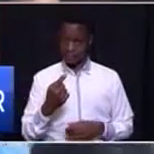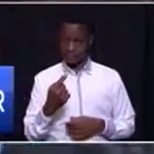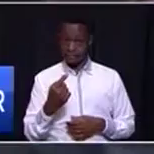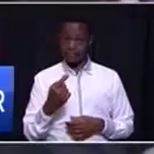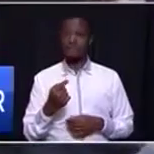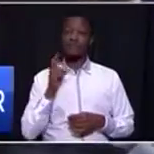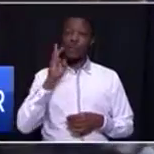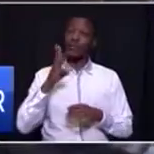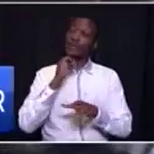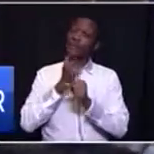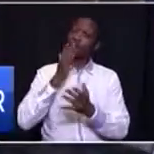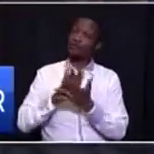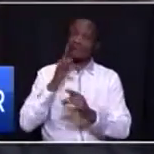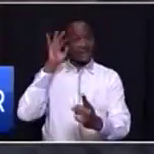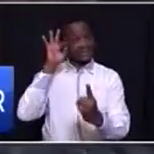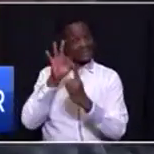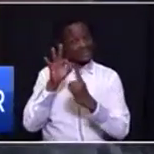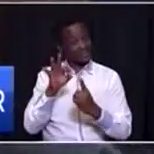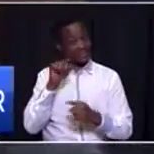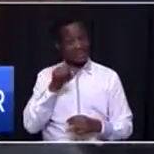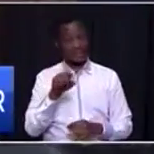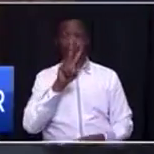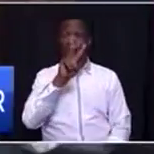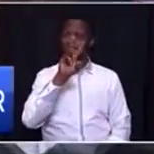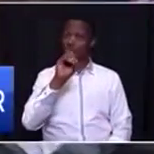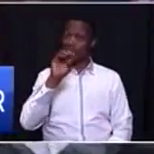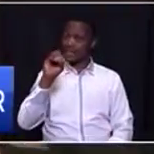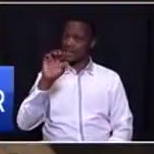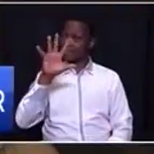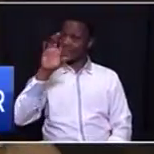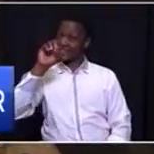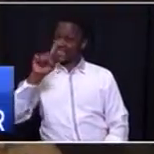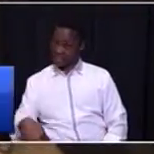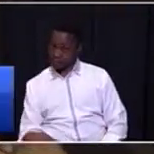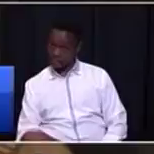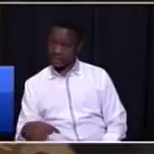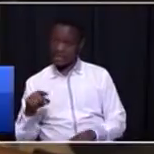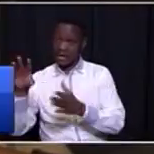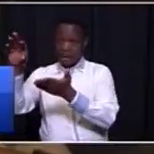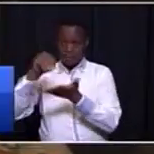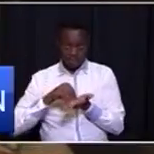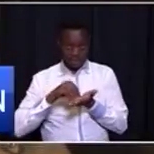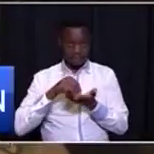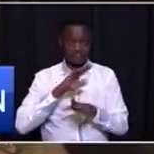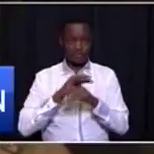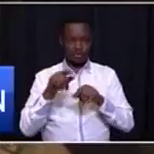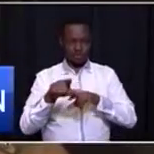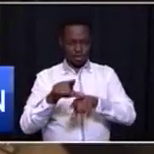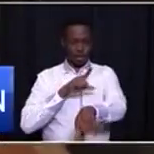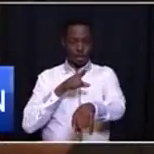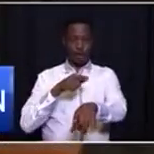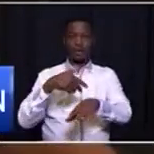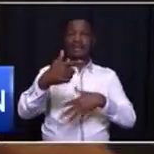We will make sure specifically that 250,000 young people are brought into long-term